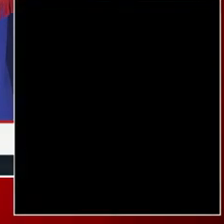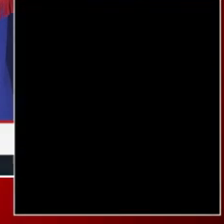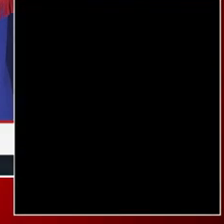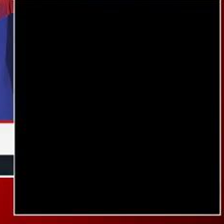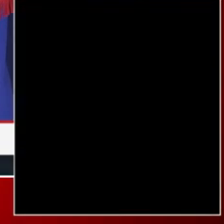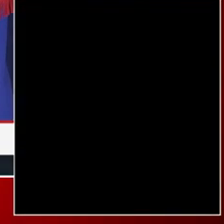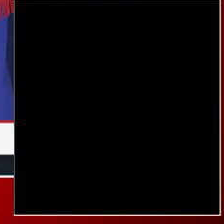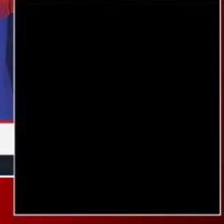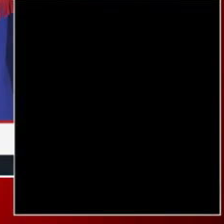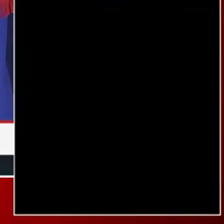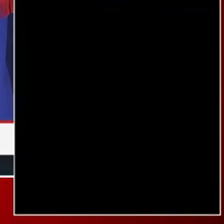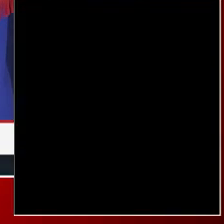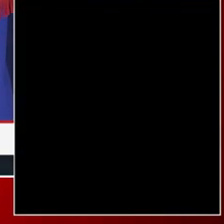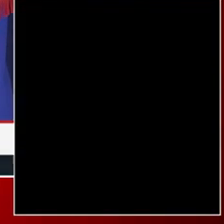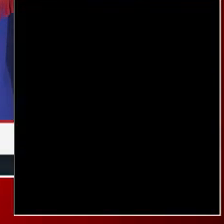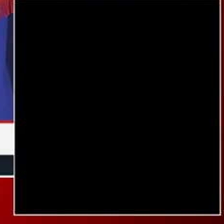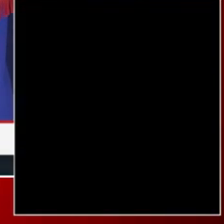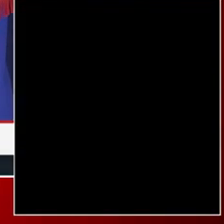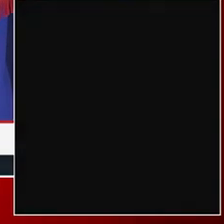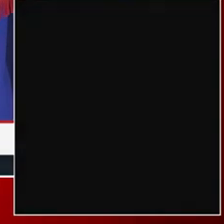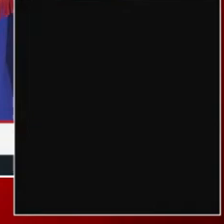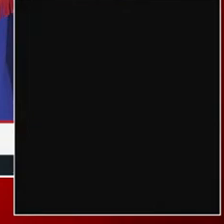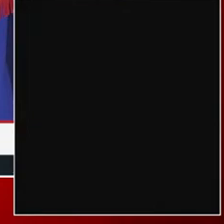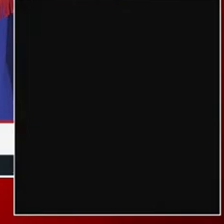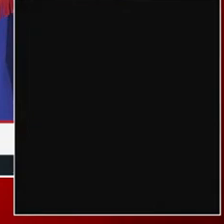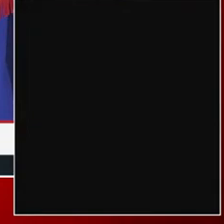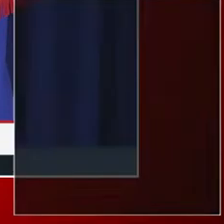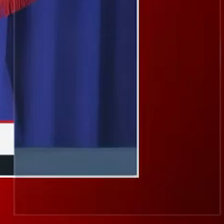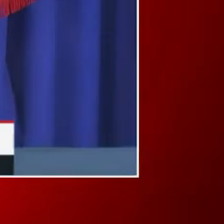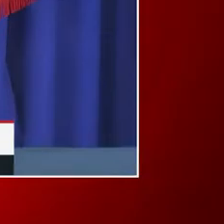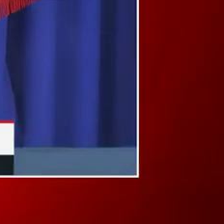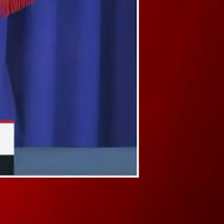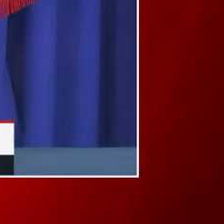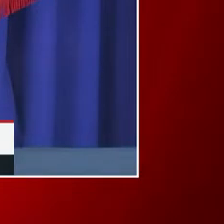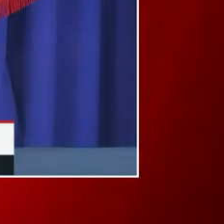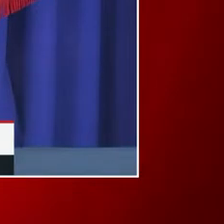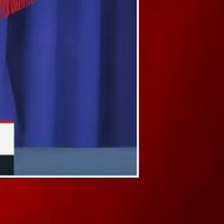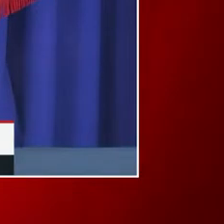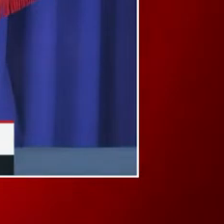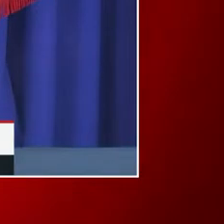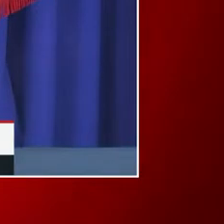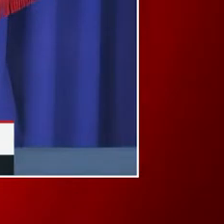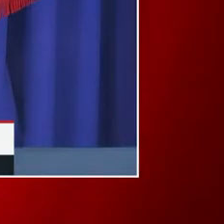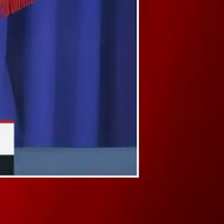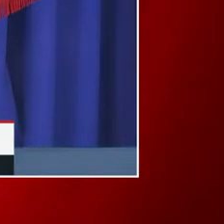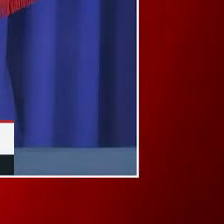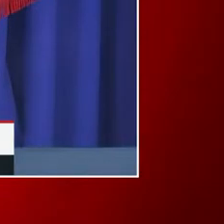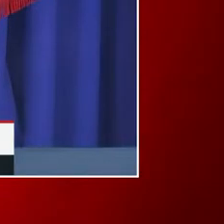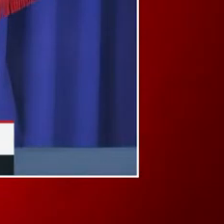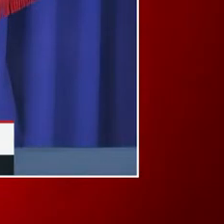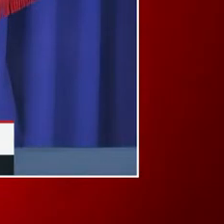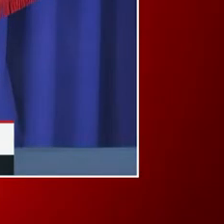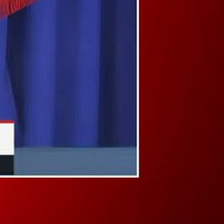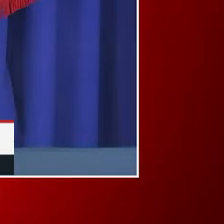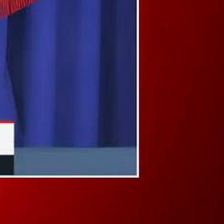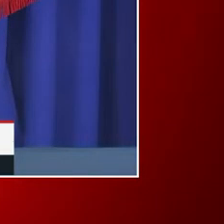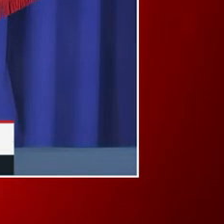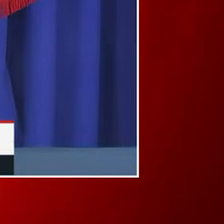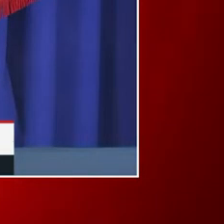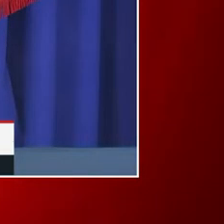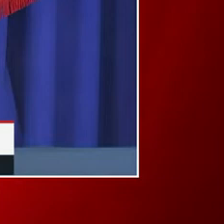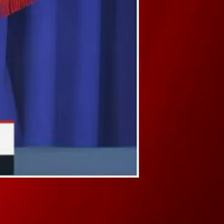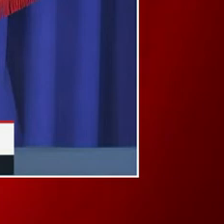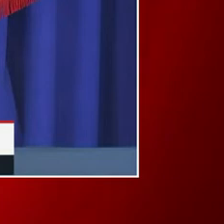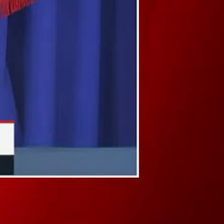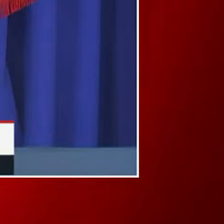a joint session in February, they would come back as part of an NSA? SE? Again, the United States Secret Service runs